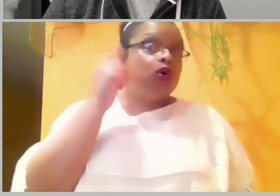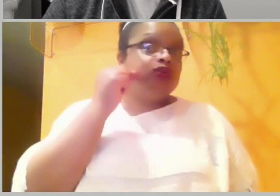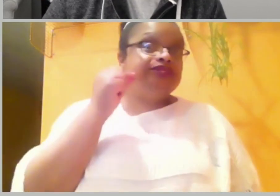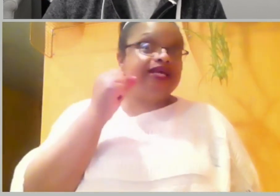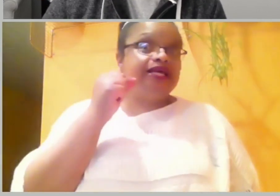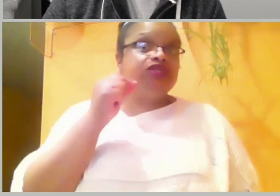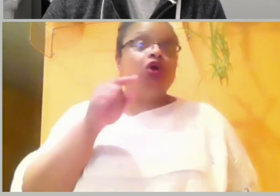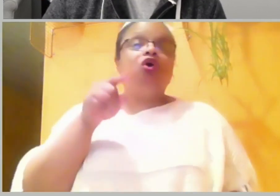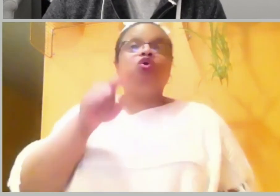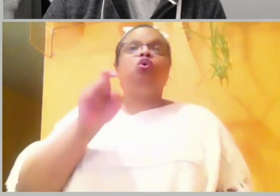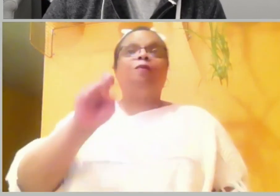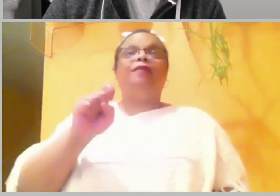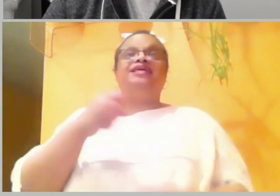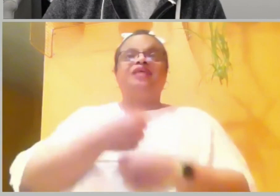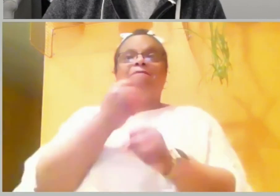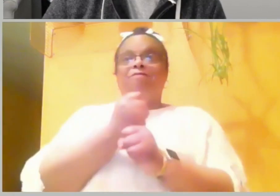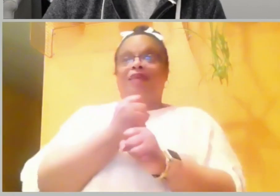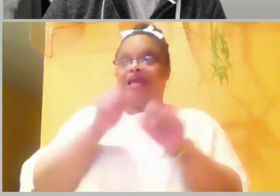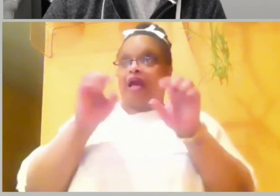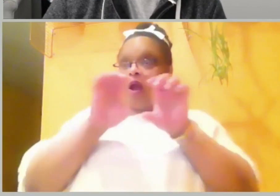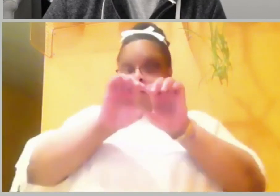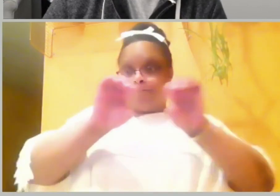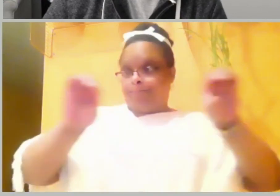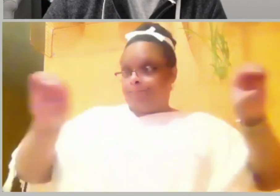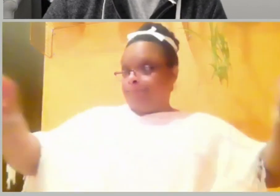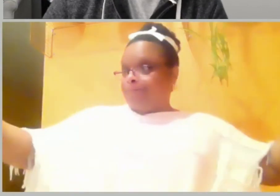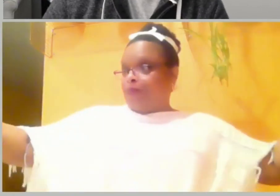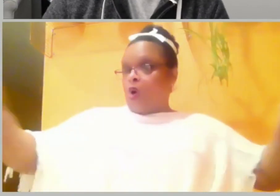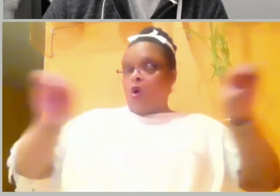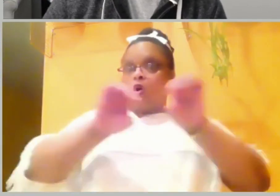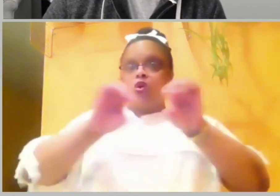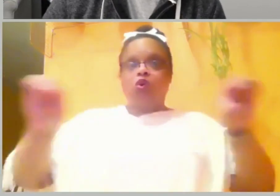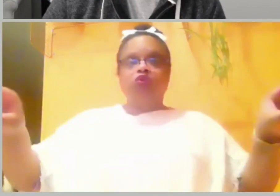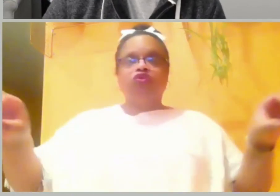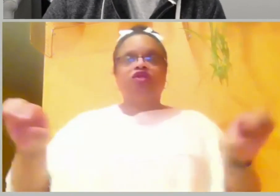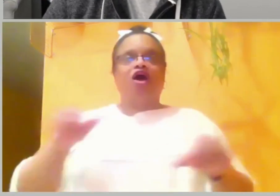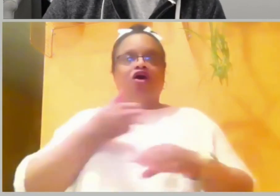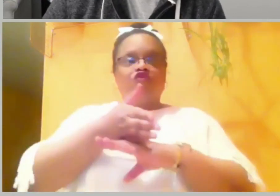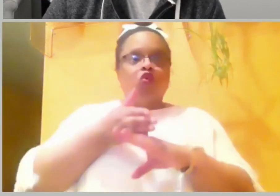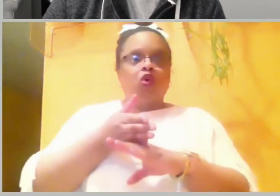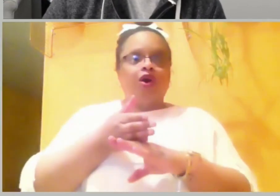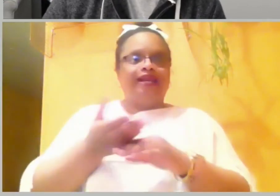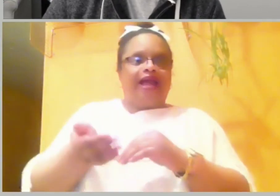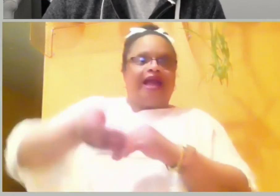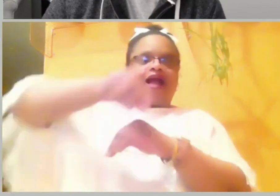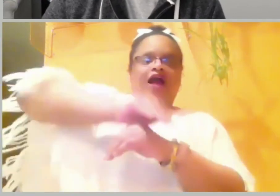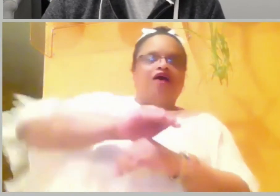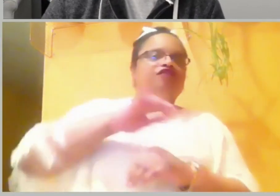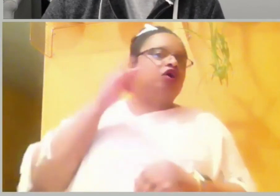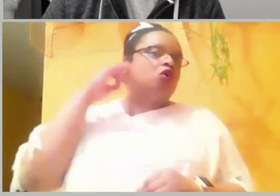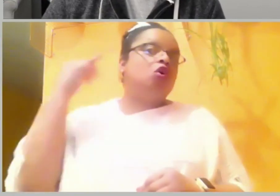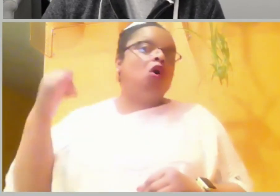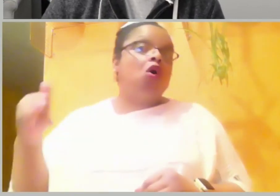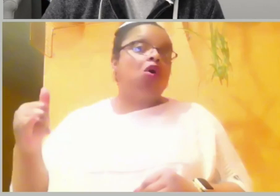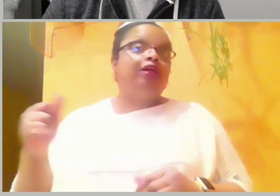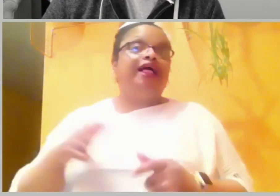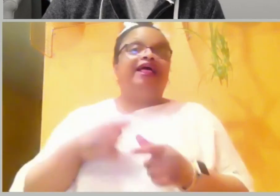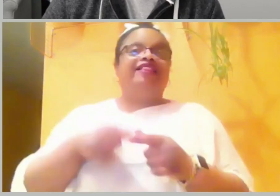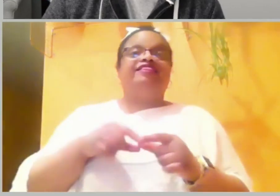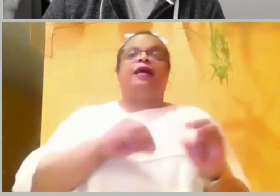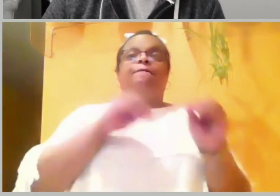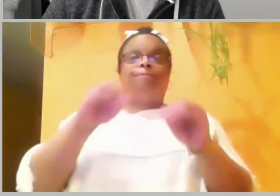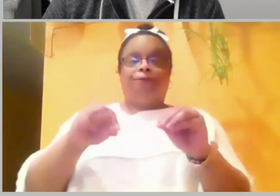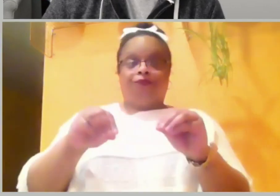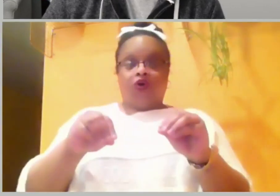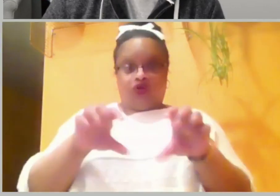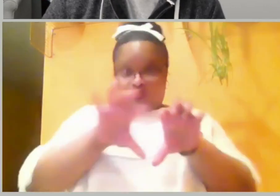make poles of acacia wood and overlay them with gold. And you shall put the poles into the rings on the sides of the